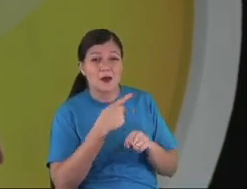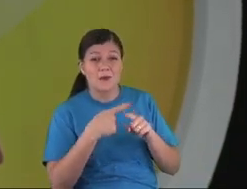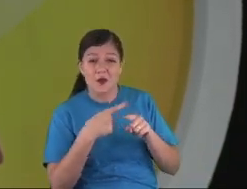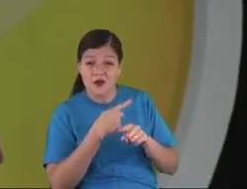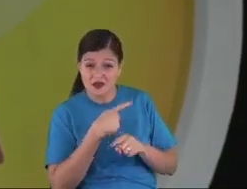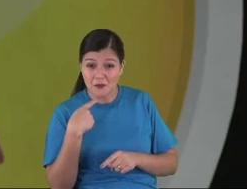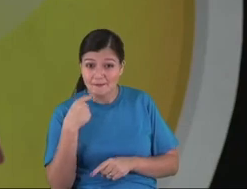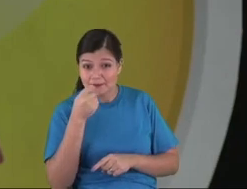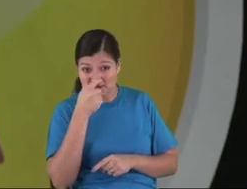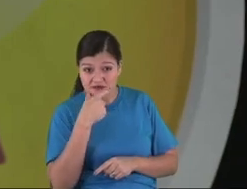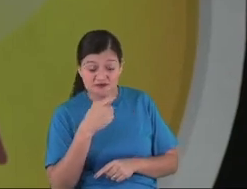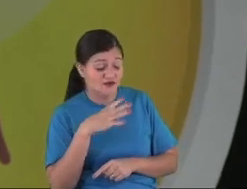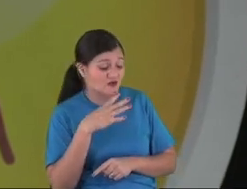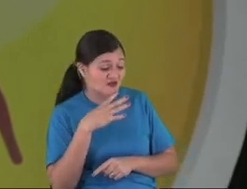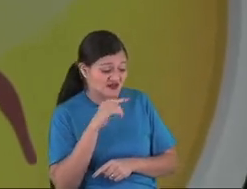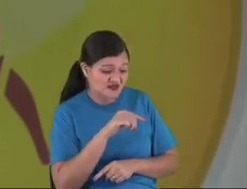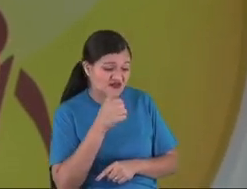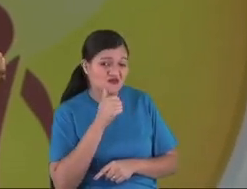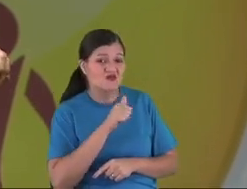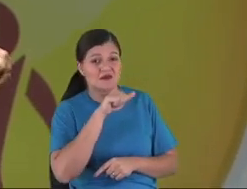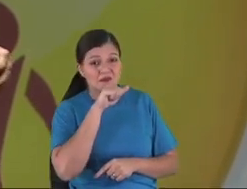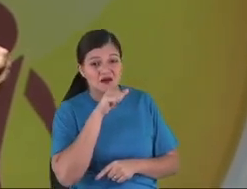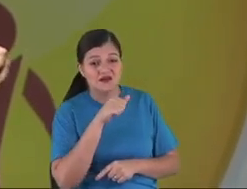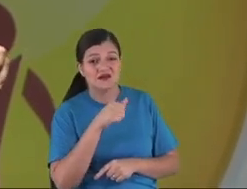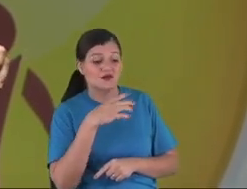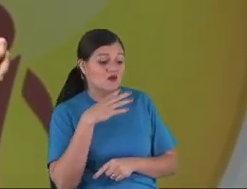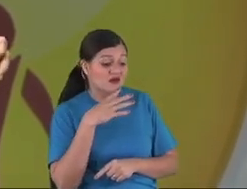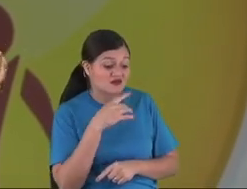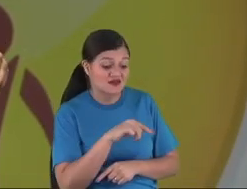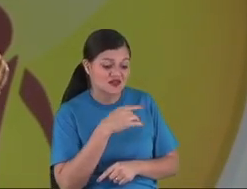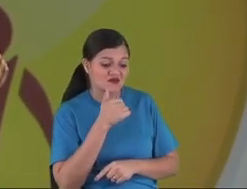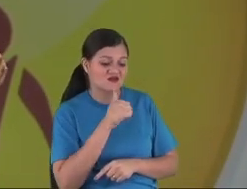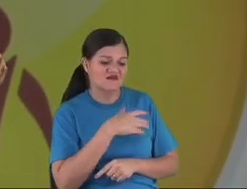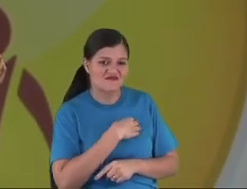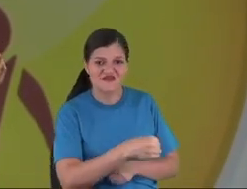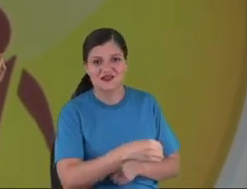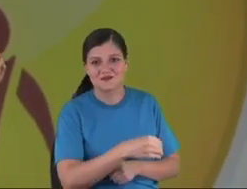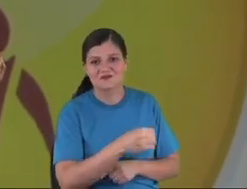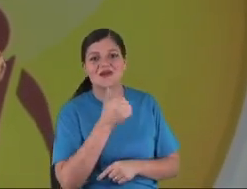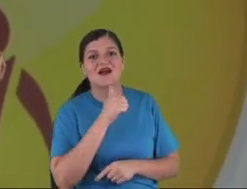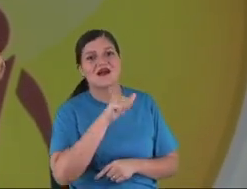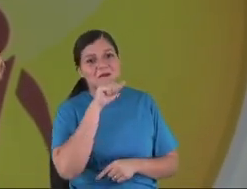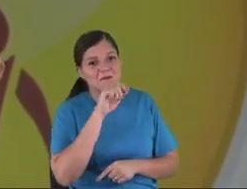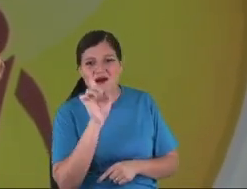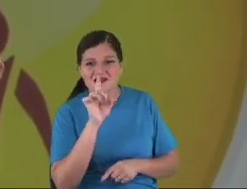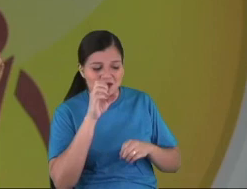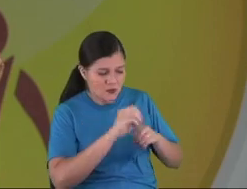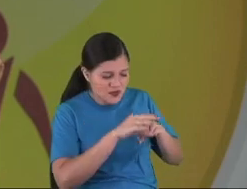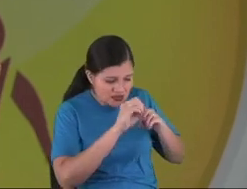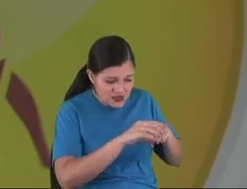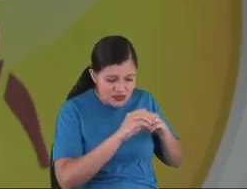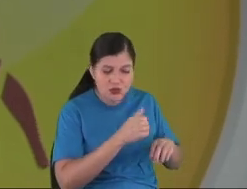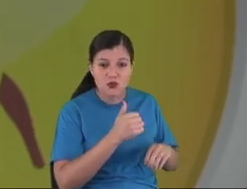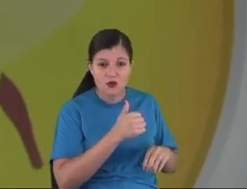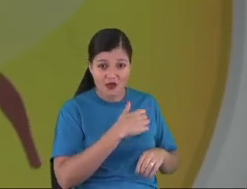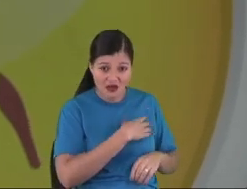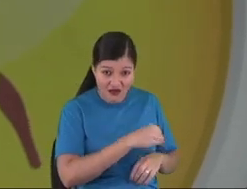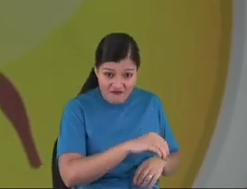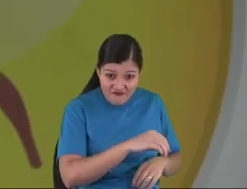Because I knew that mom. The mom never taught the kids.